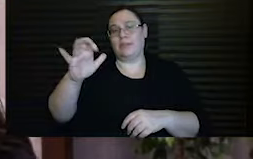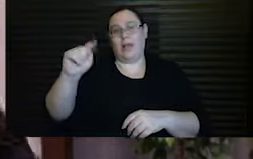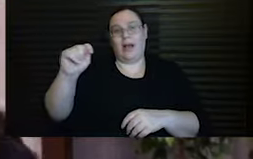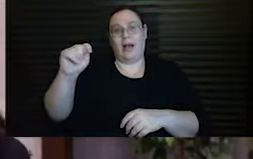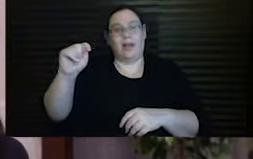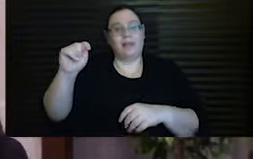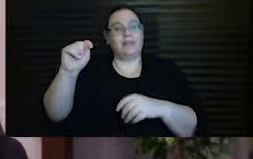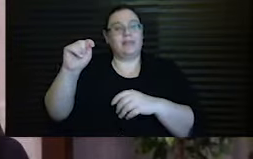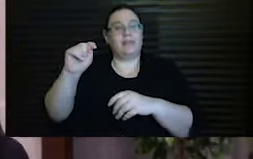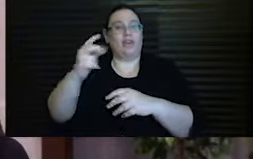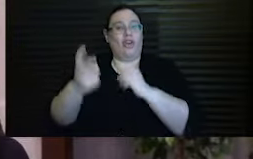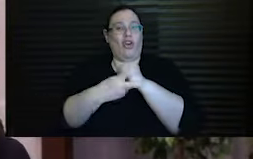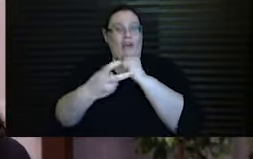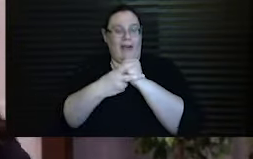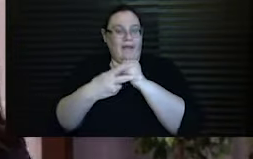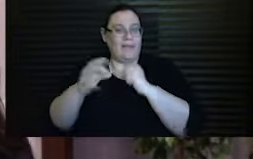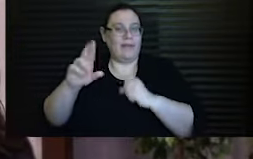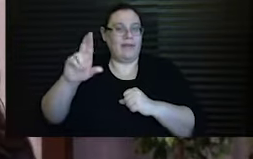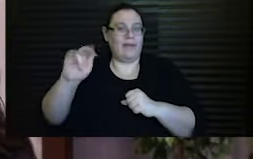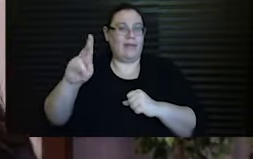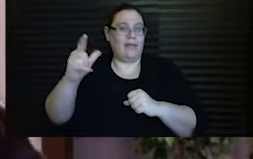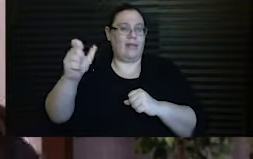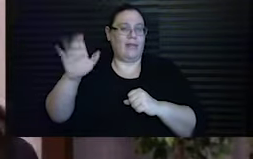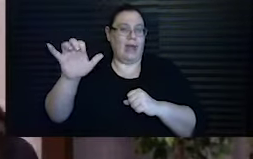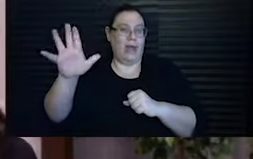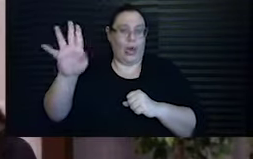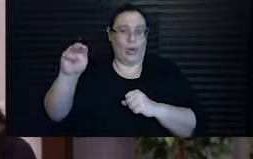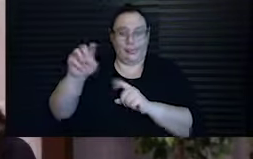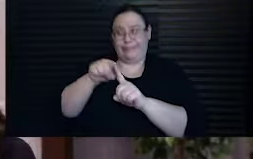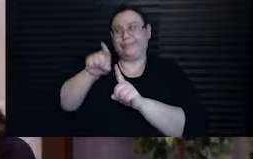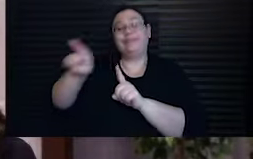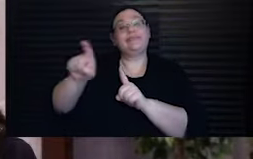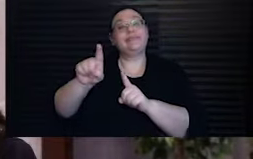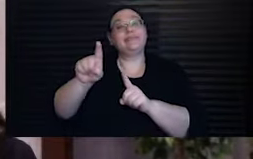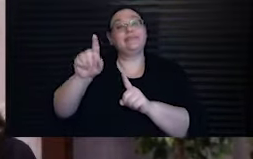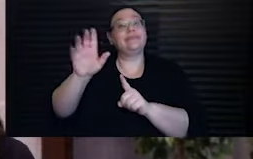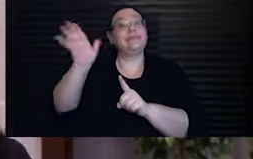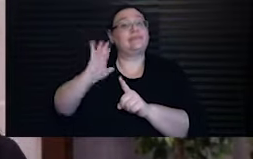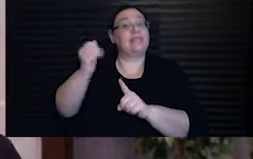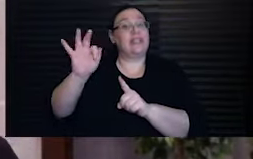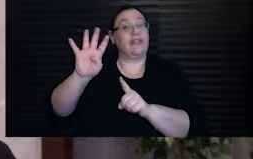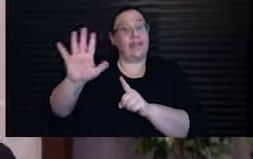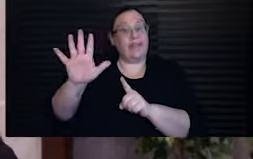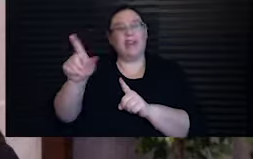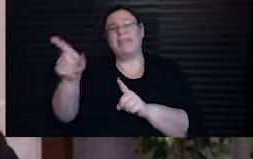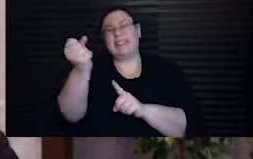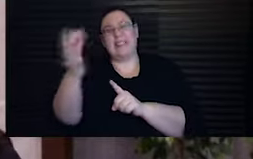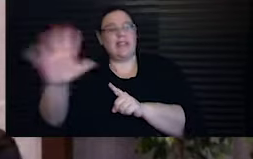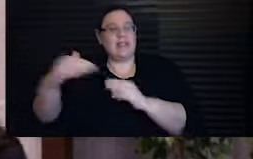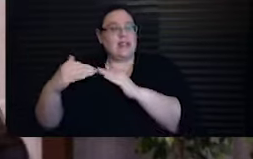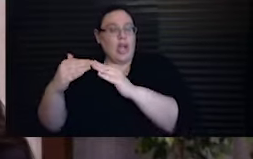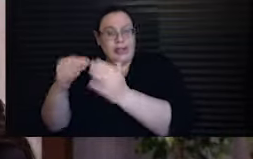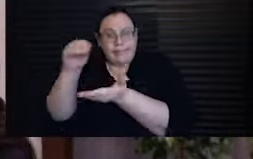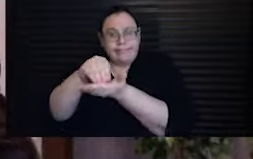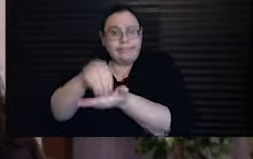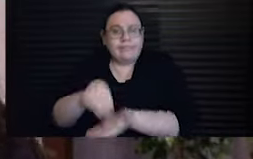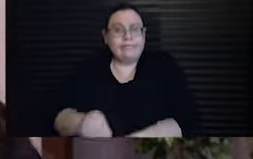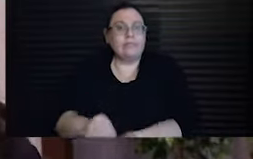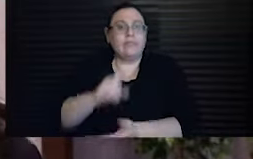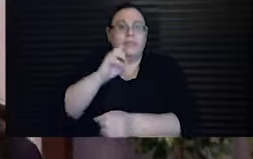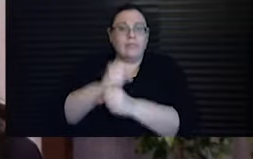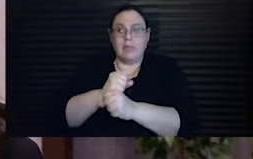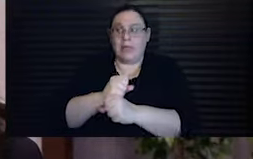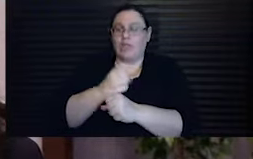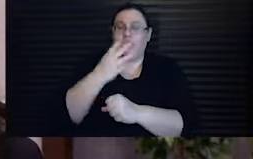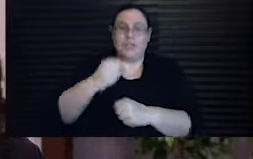Emmanuel Ringelbaum. In 1939, Ringelbaum and a number of colleagues began to document the reality of